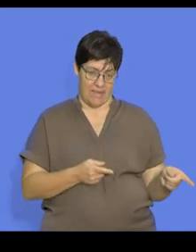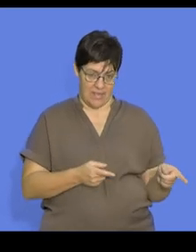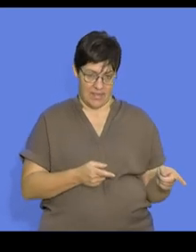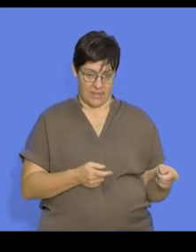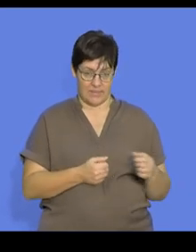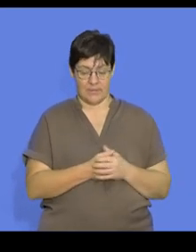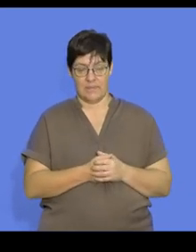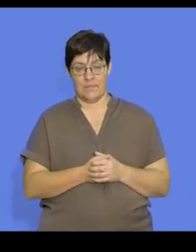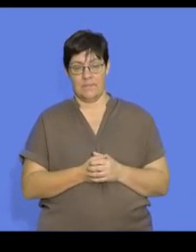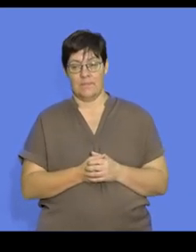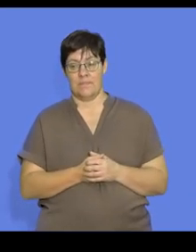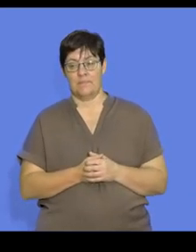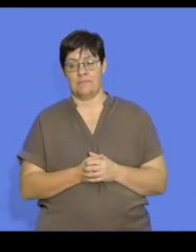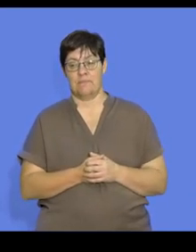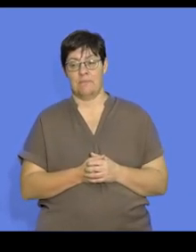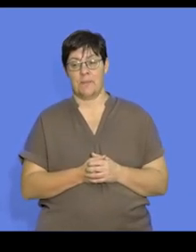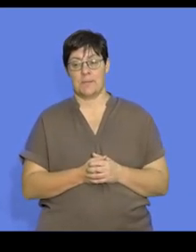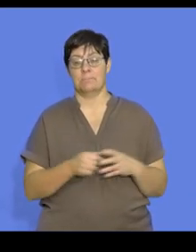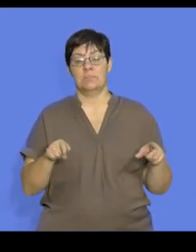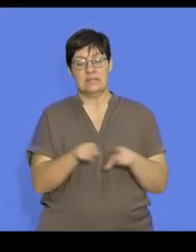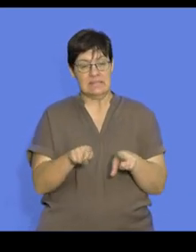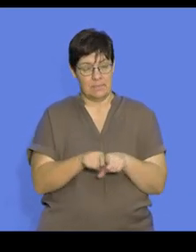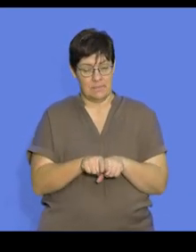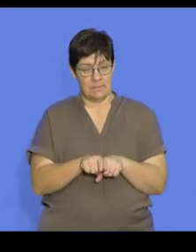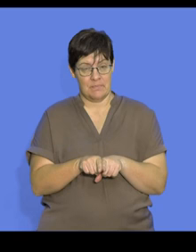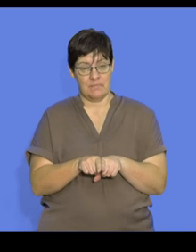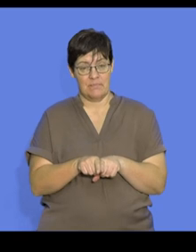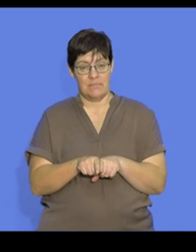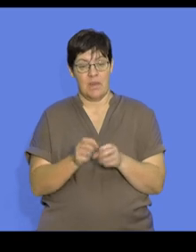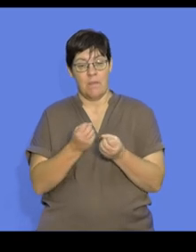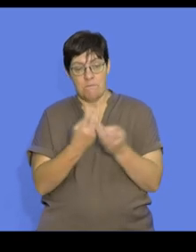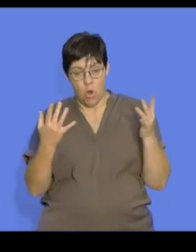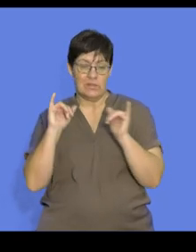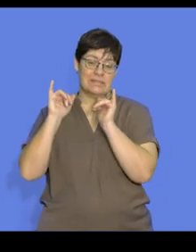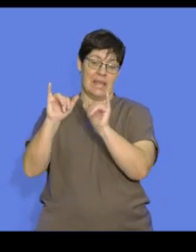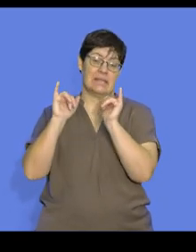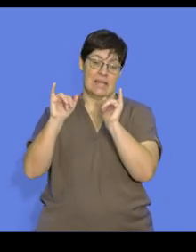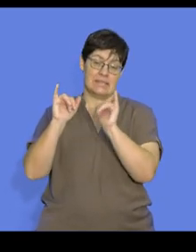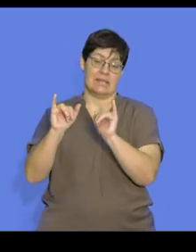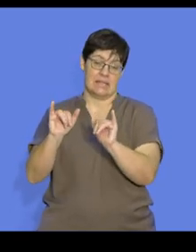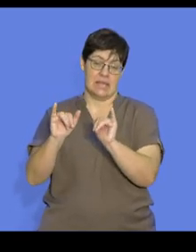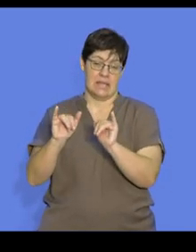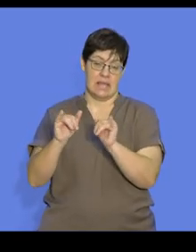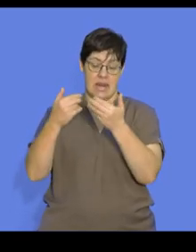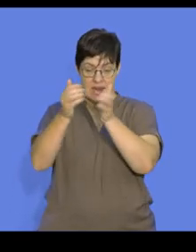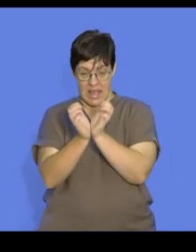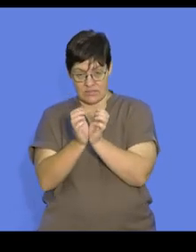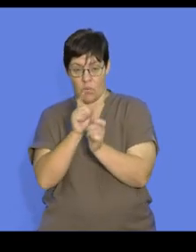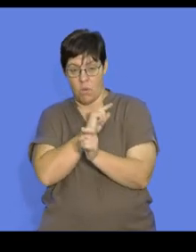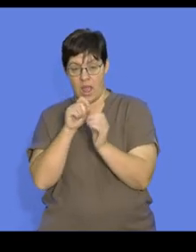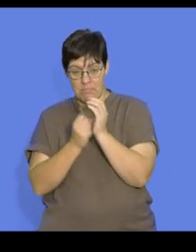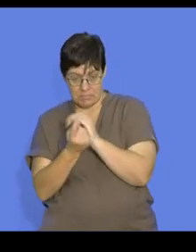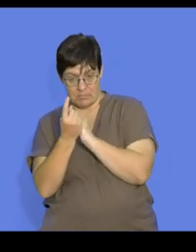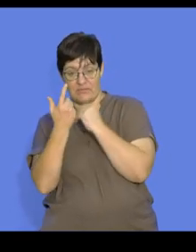precocial birds. You'll find that they also spend lots of their time in their nest developing after hatching.